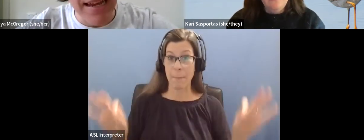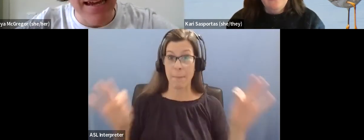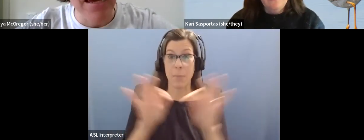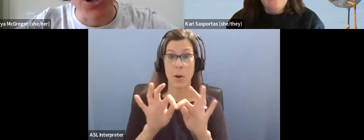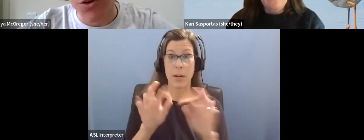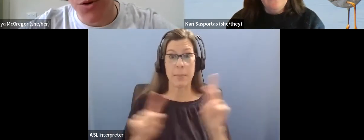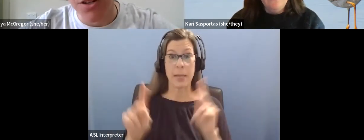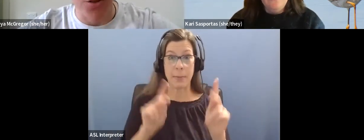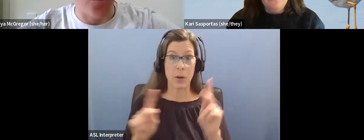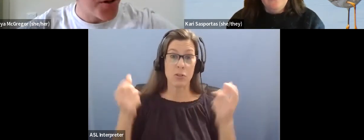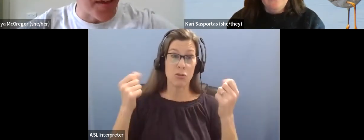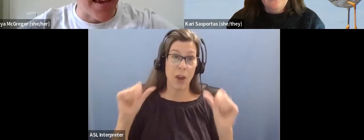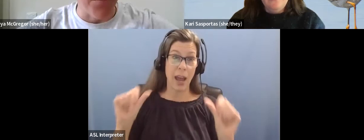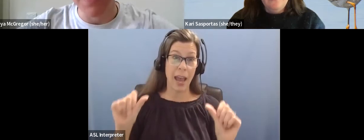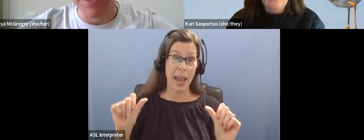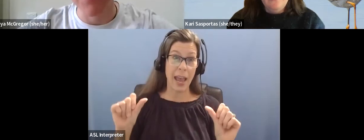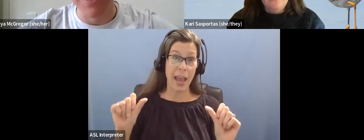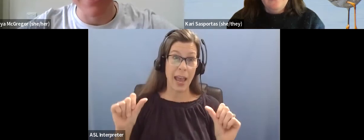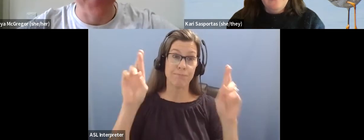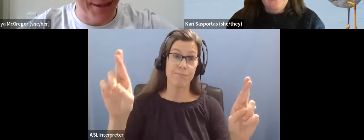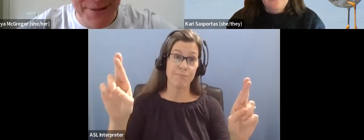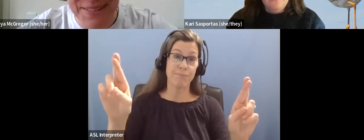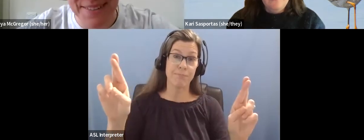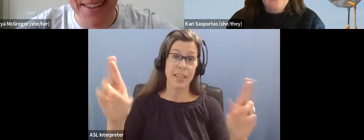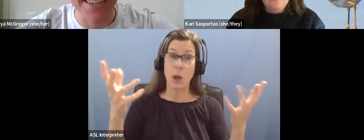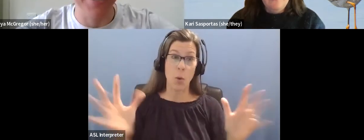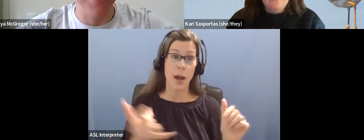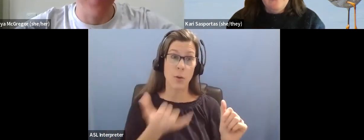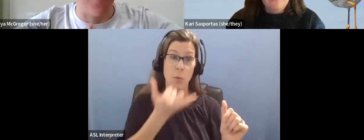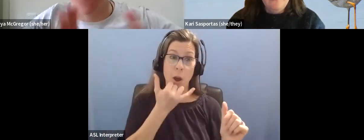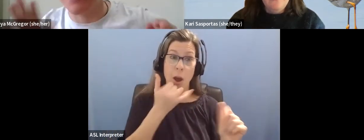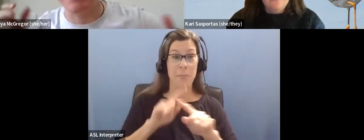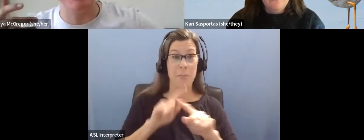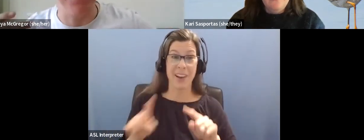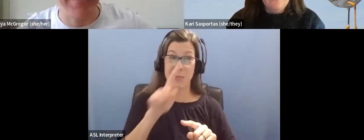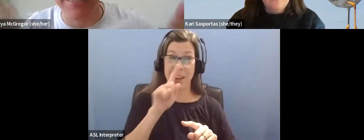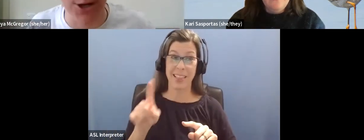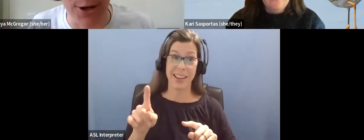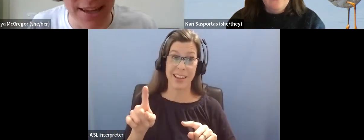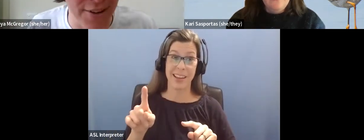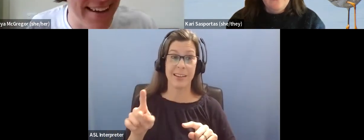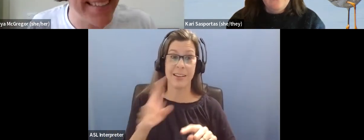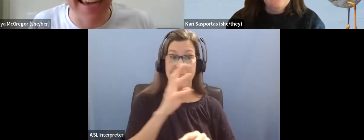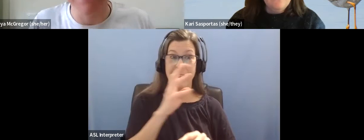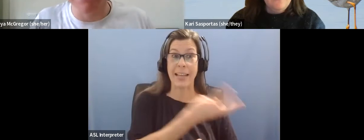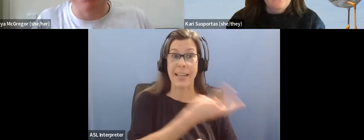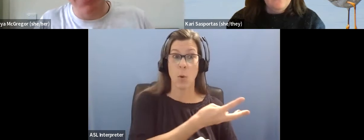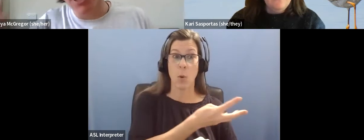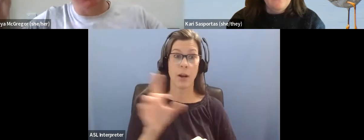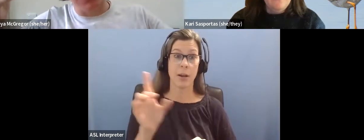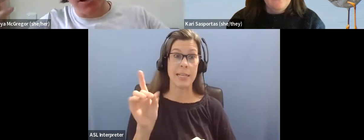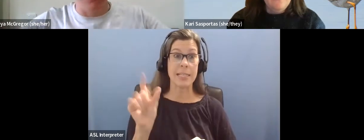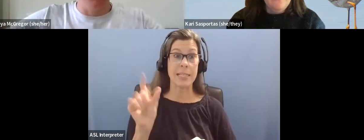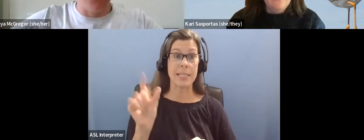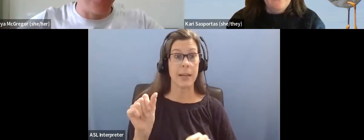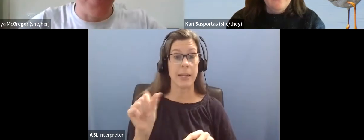be well-meaning don't want to do the wrong thing, but they can make things really awkward if they're just avoiding something that's totally okay to say, like